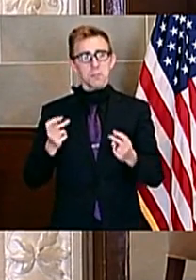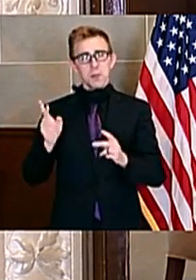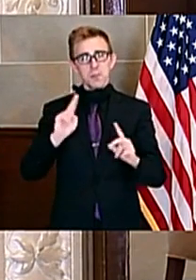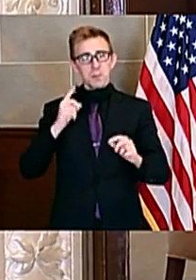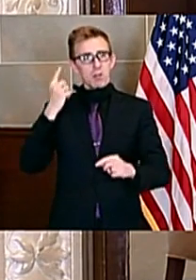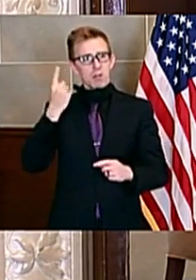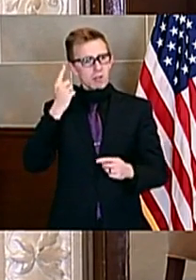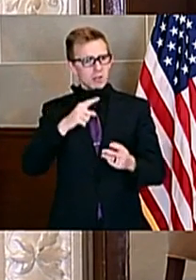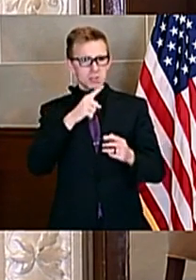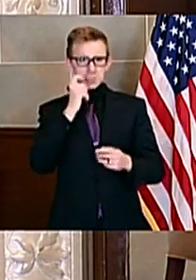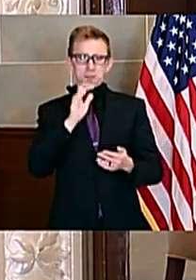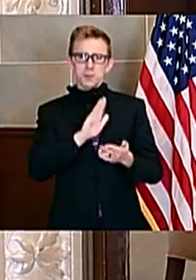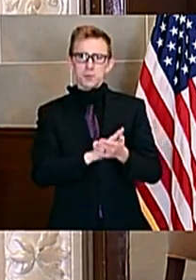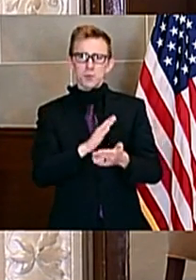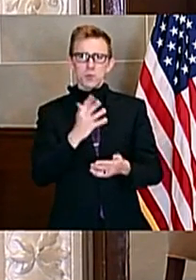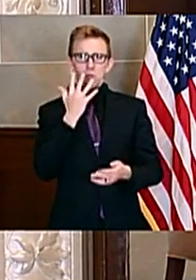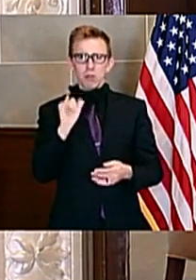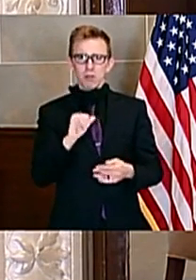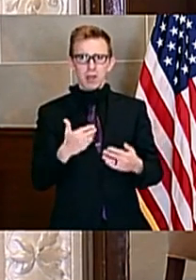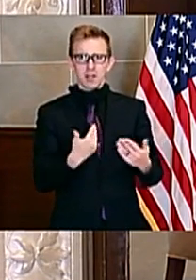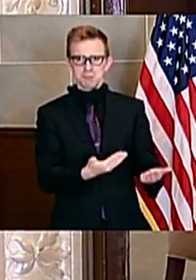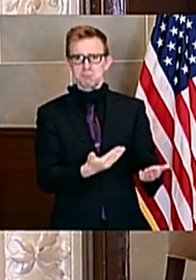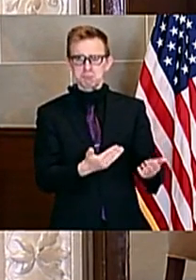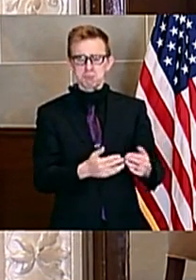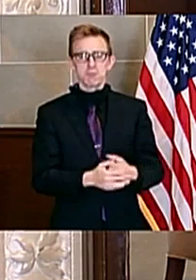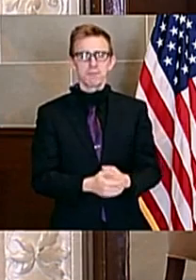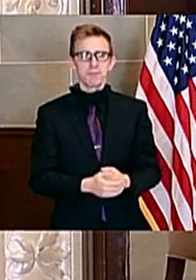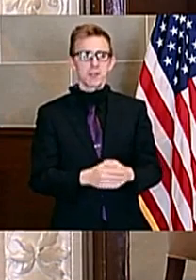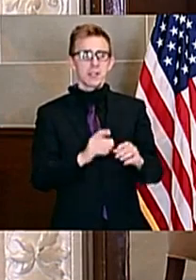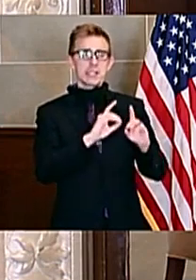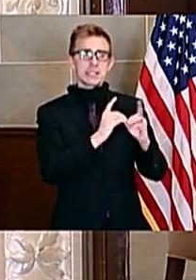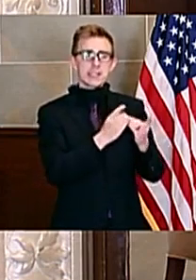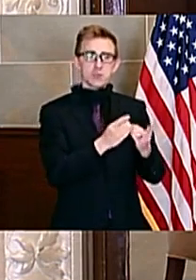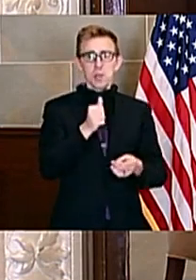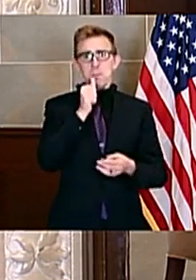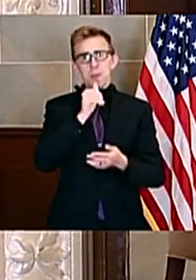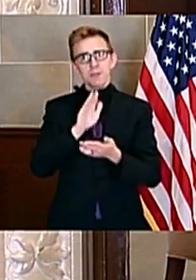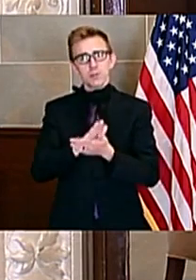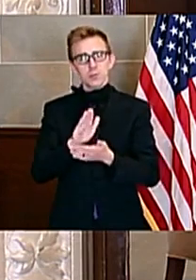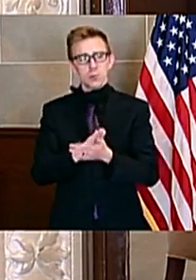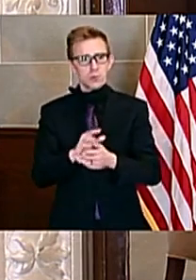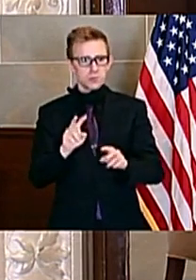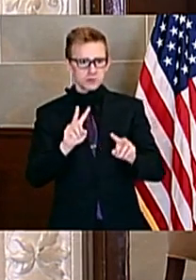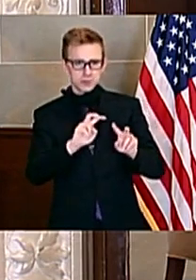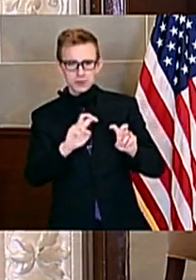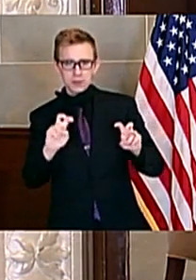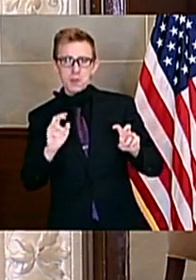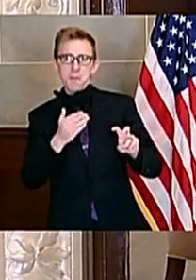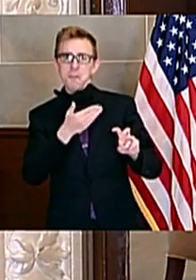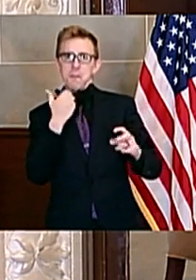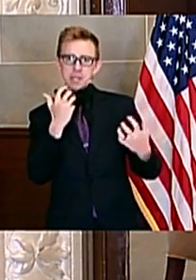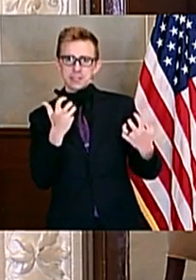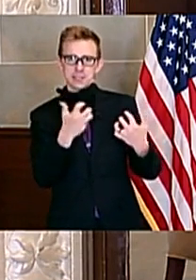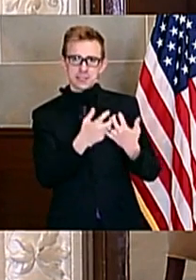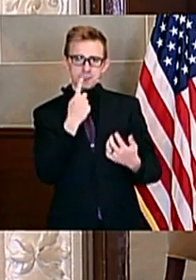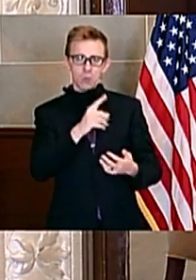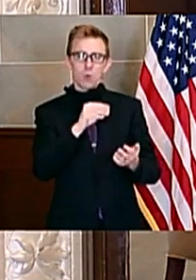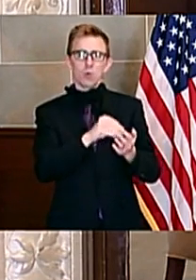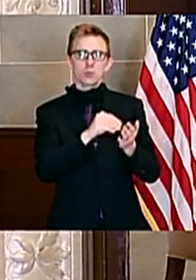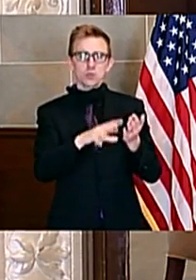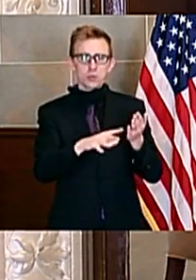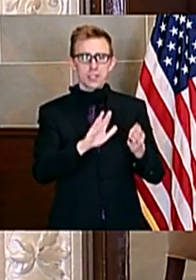what summer school will look like. Districts and charters are working to find the best solution they can for their students,